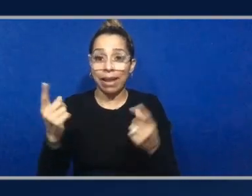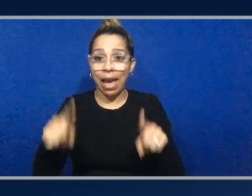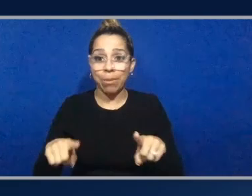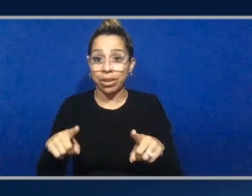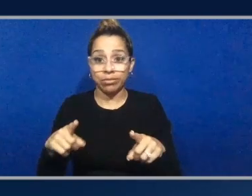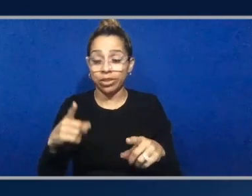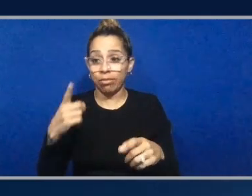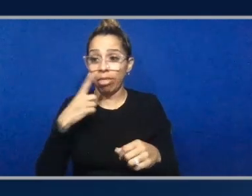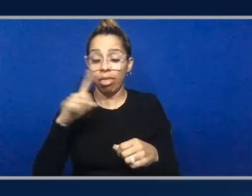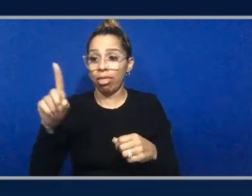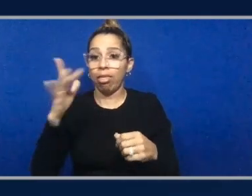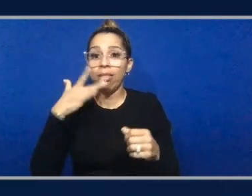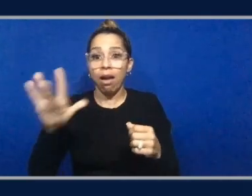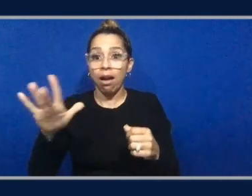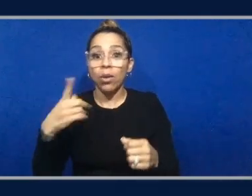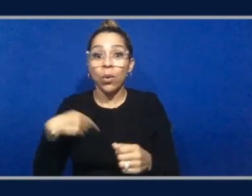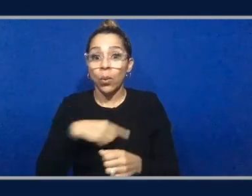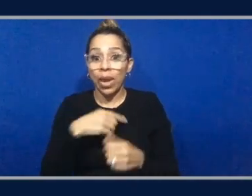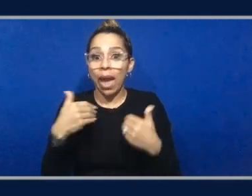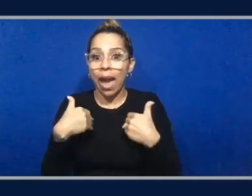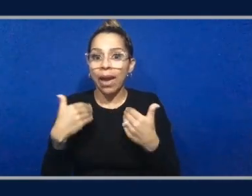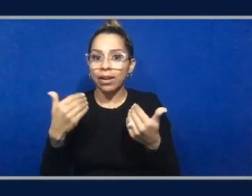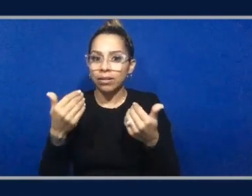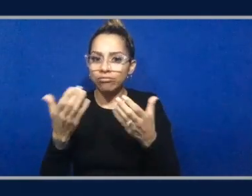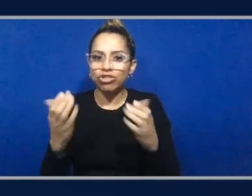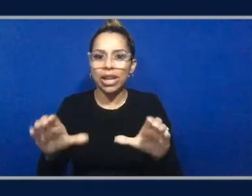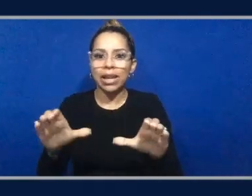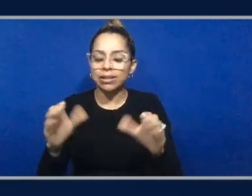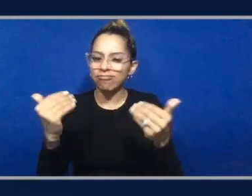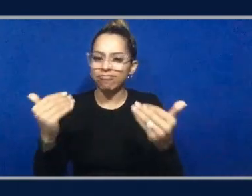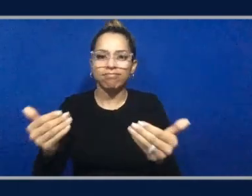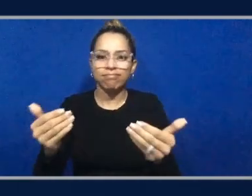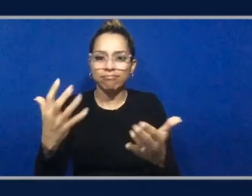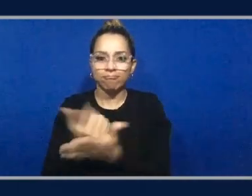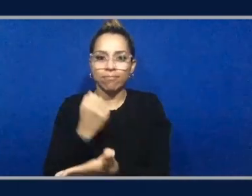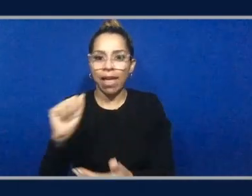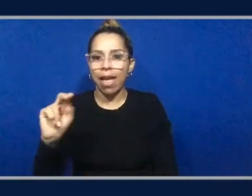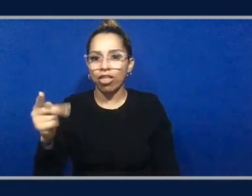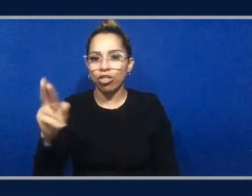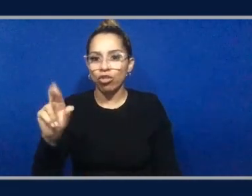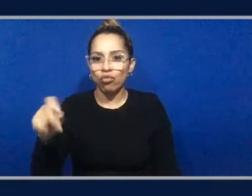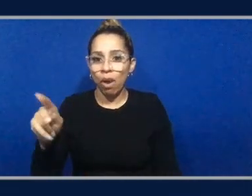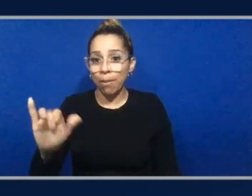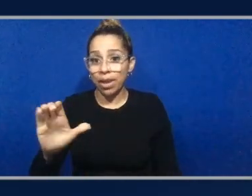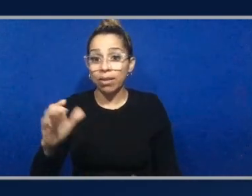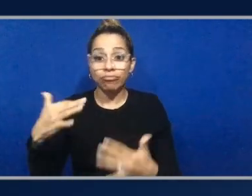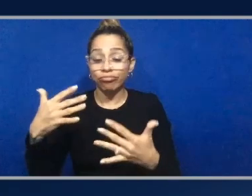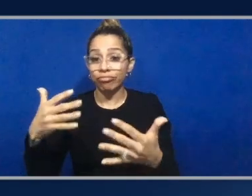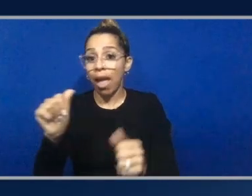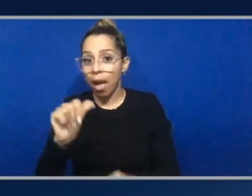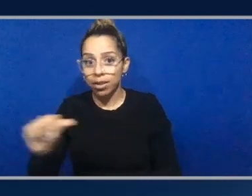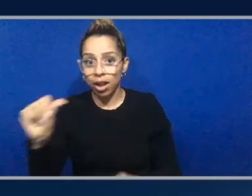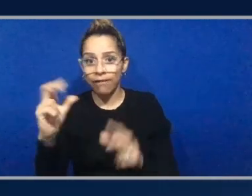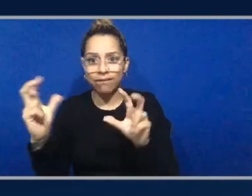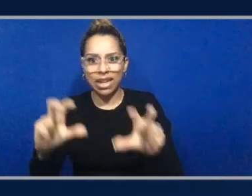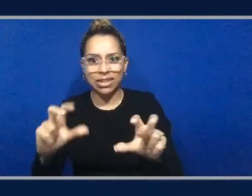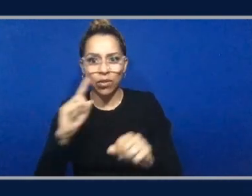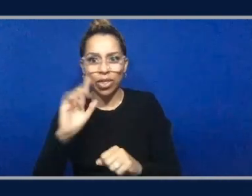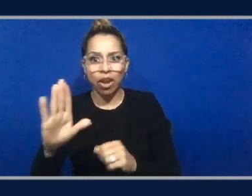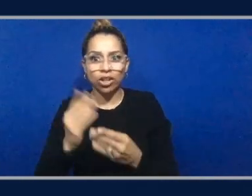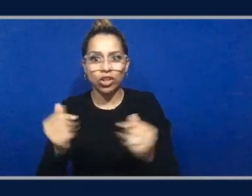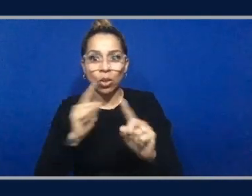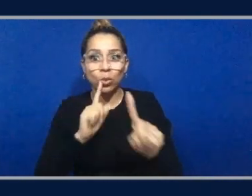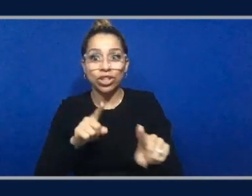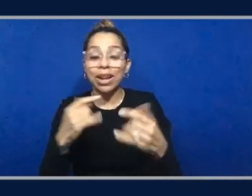chance on Anthropic. And over time, as Amazon invested in their solution, so did we. And we've grown now to hundreds of customers